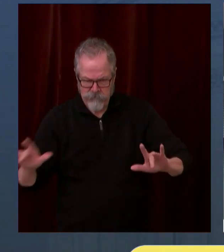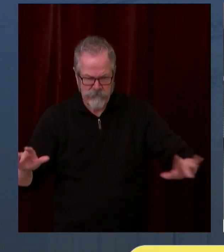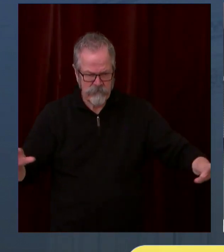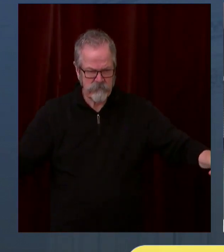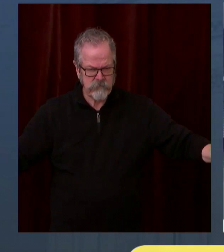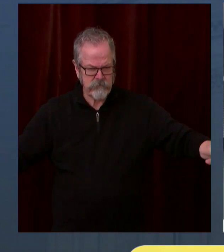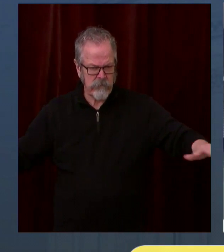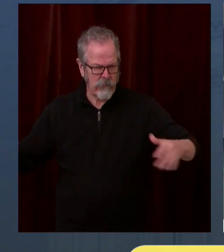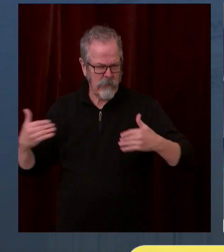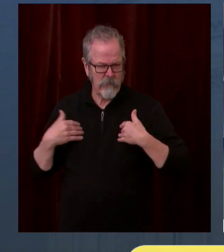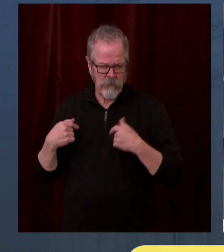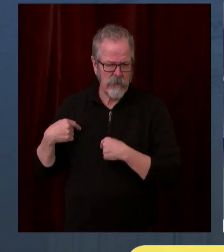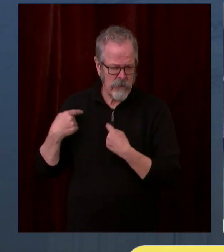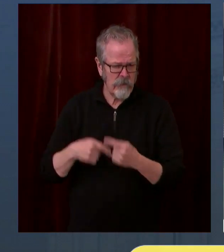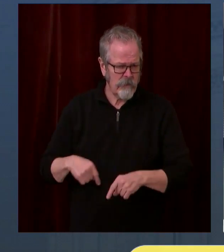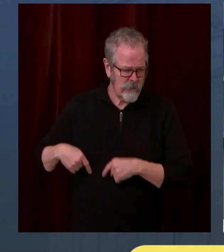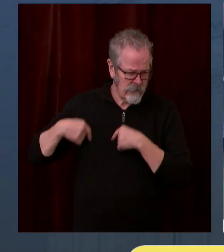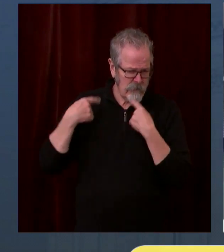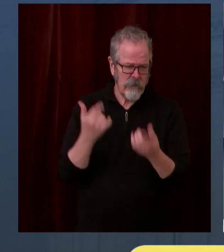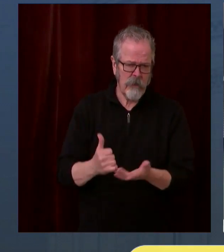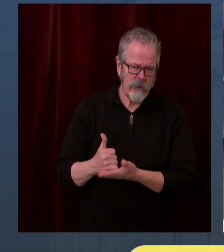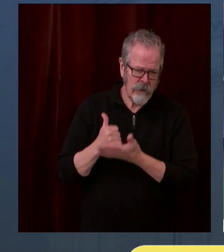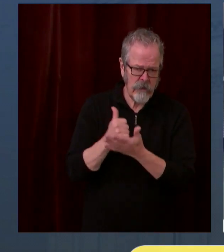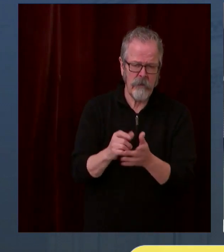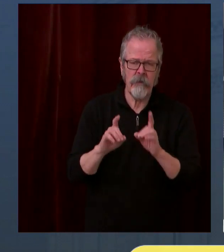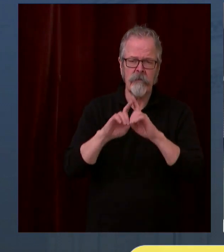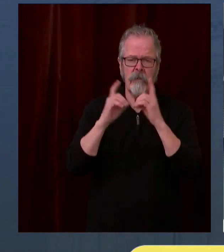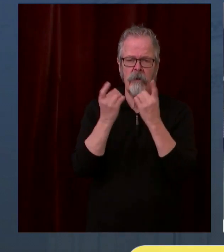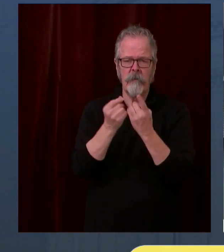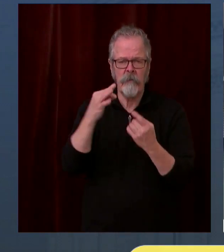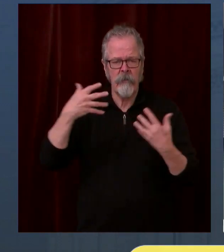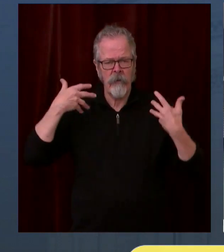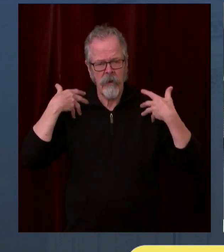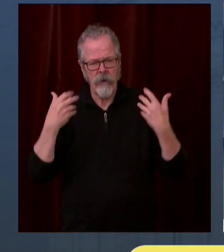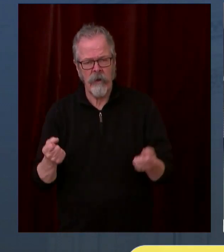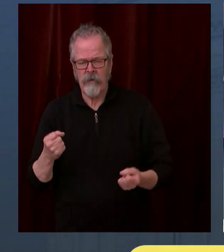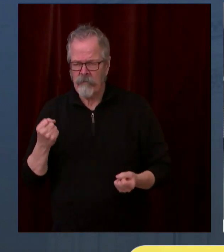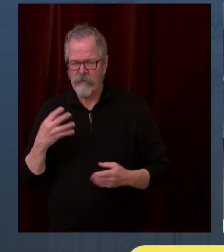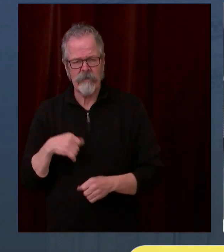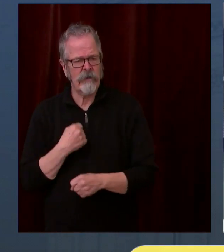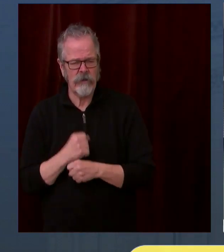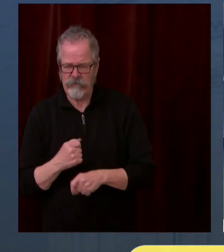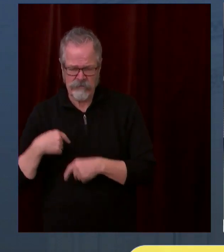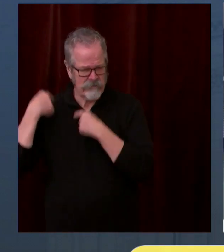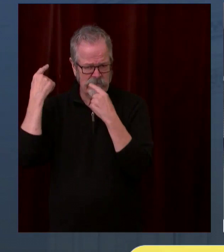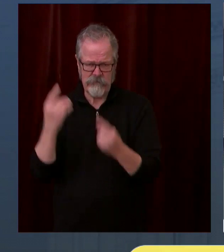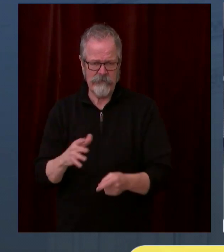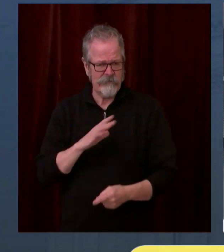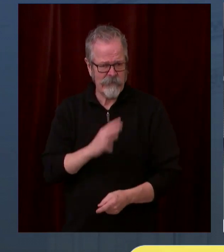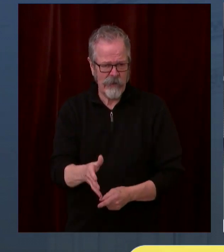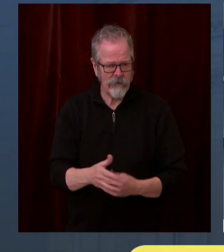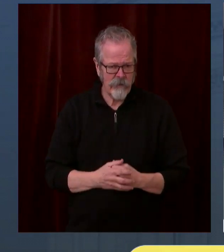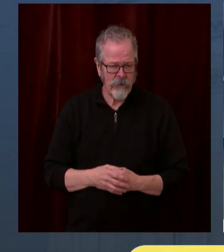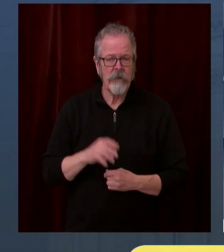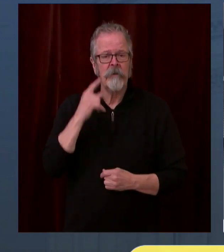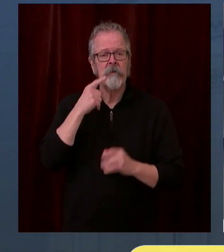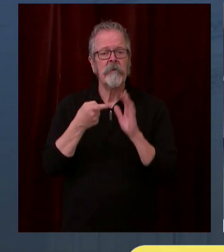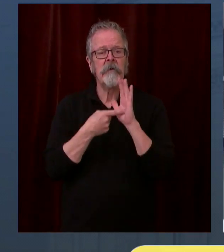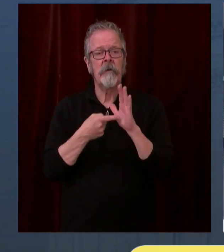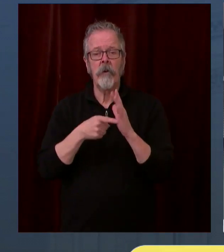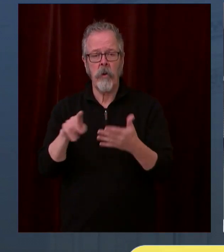online and check every day, for example, the latest on how many cases there are, how many tests, how many